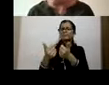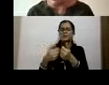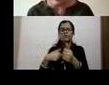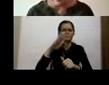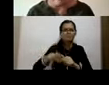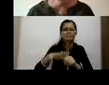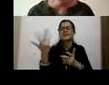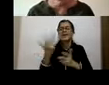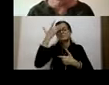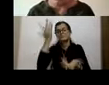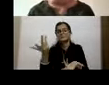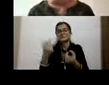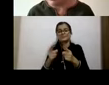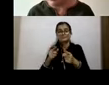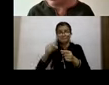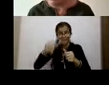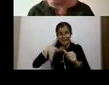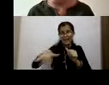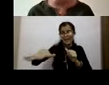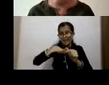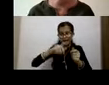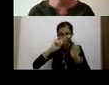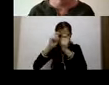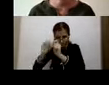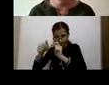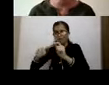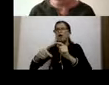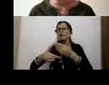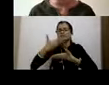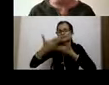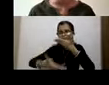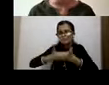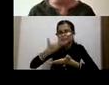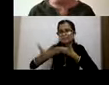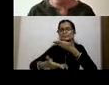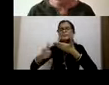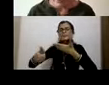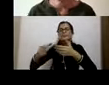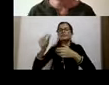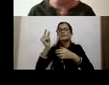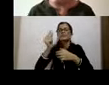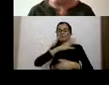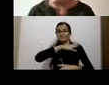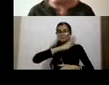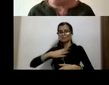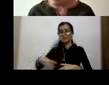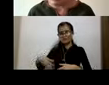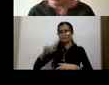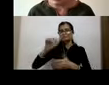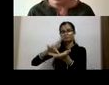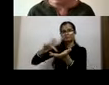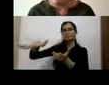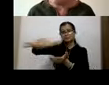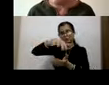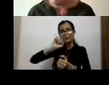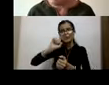converting this area into a training center for more people and more youngsters in Uttarakhand to set up similar things in their villages.